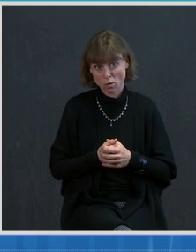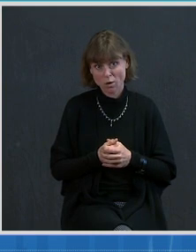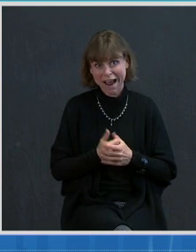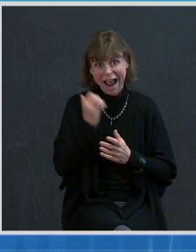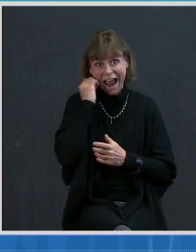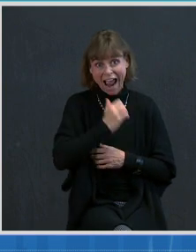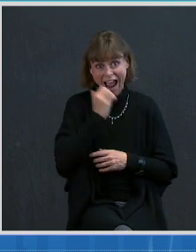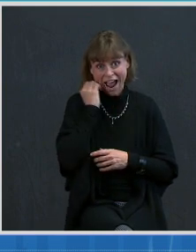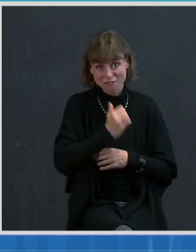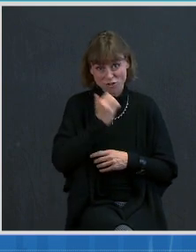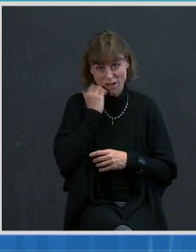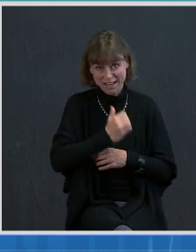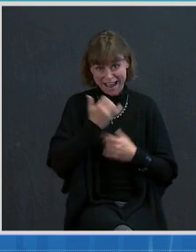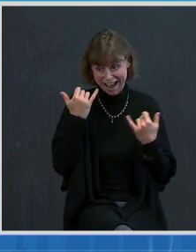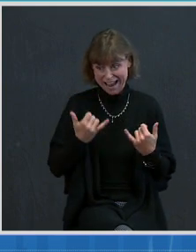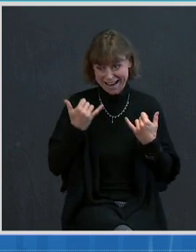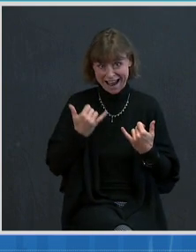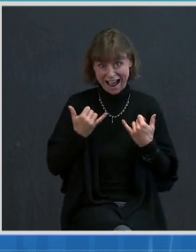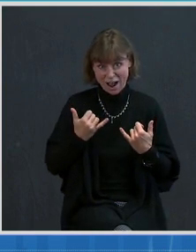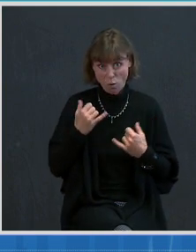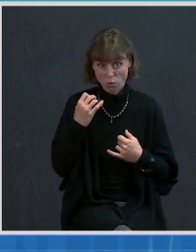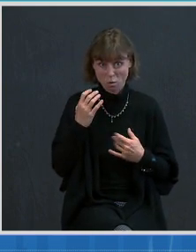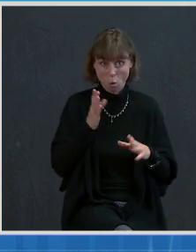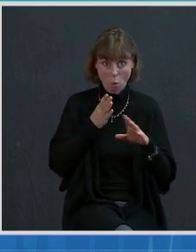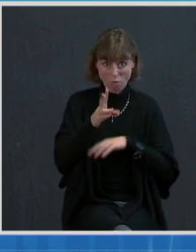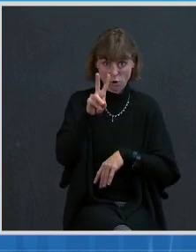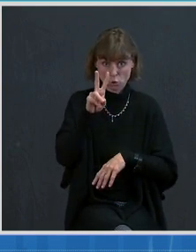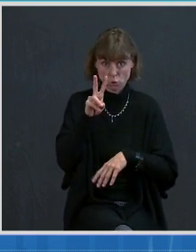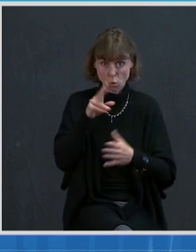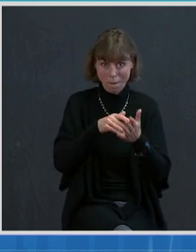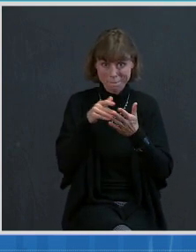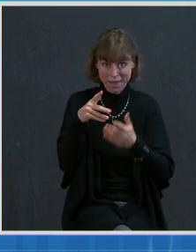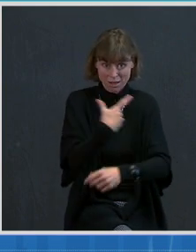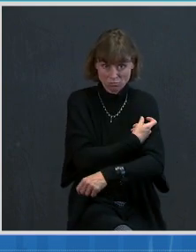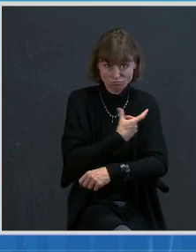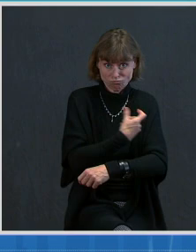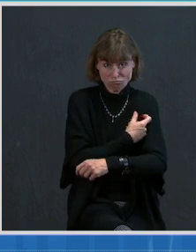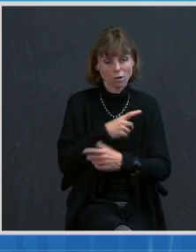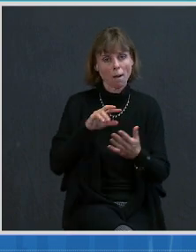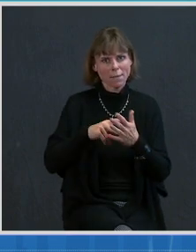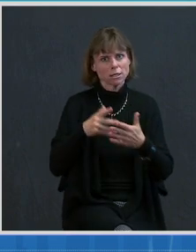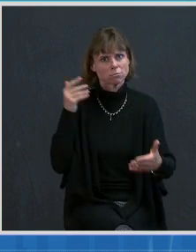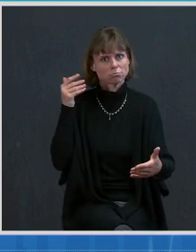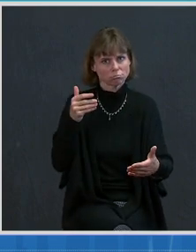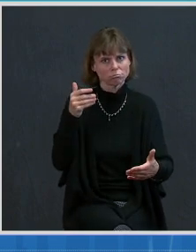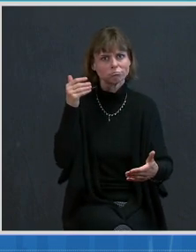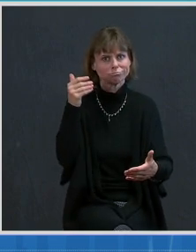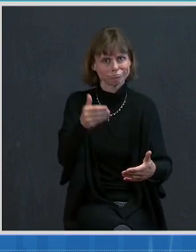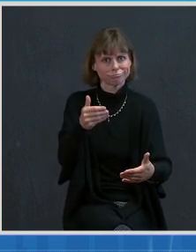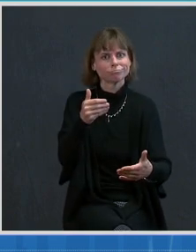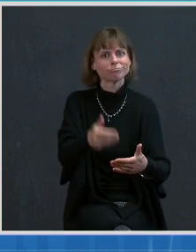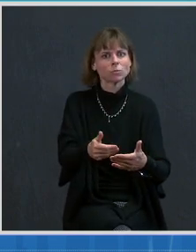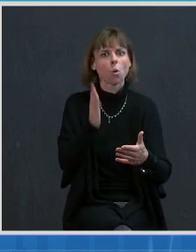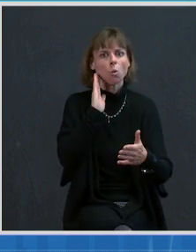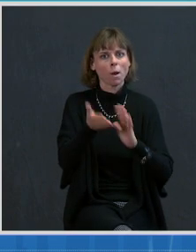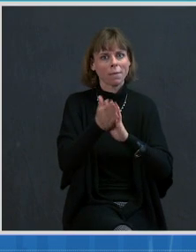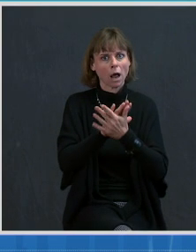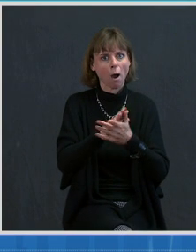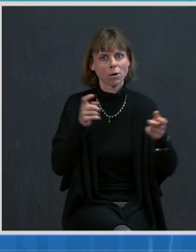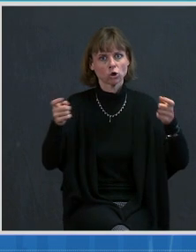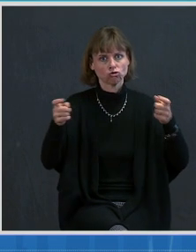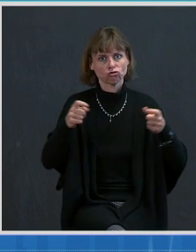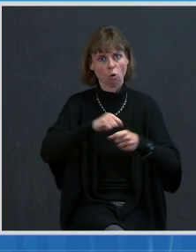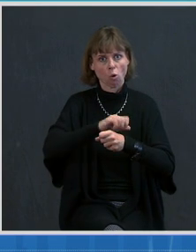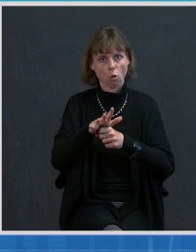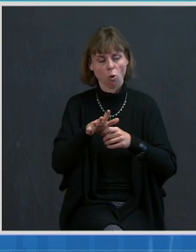million doses going into people, we're getting closer and closer to control of this pandemic. Thanks, Andy. The Great.